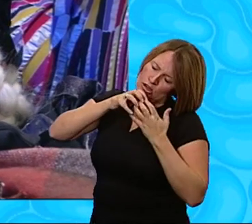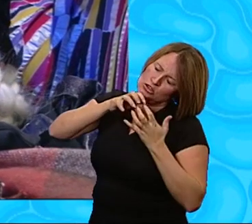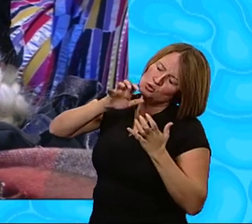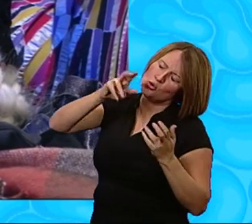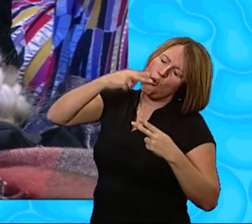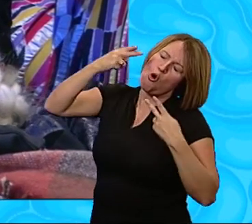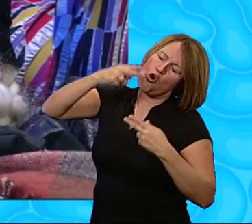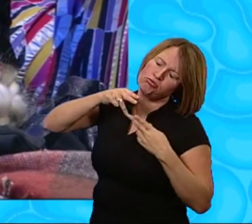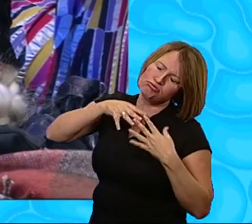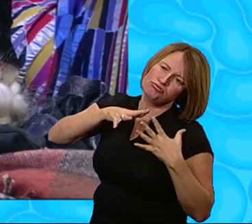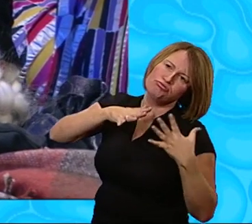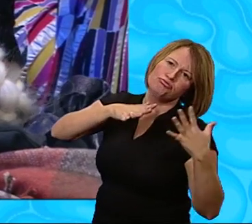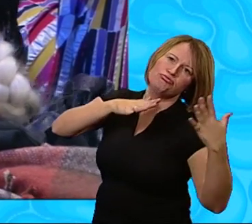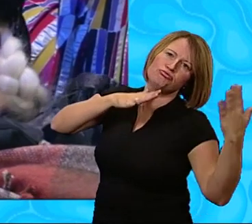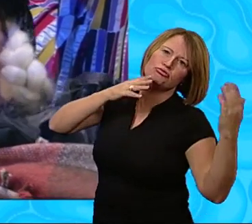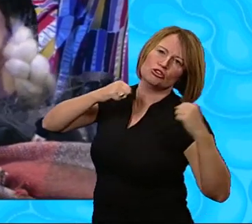and strong